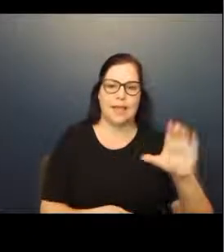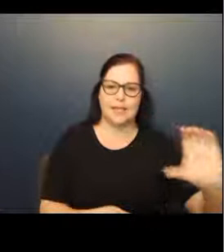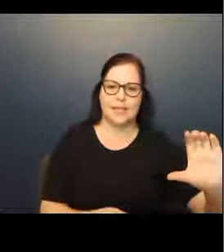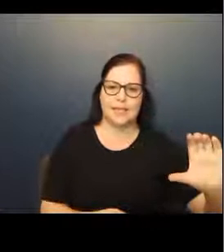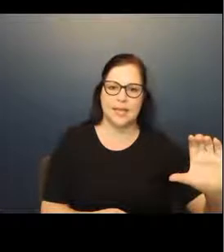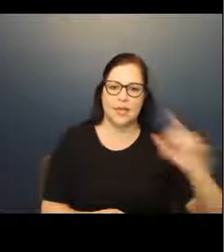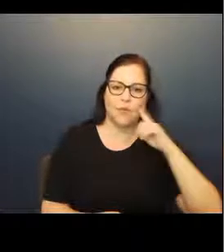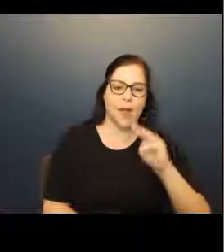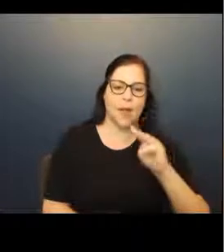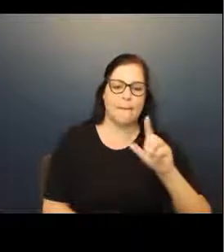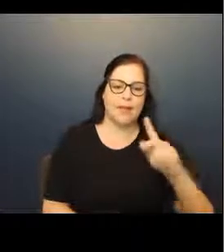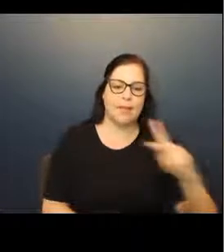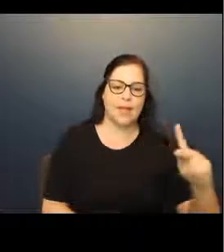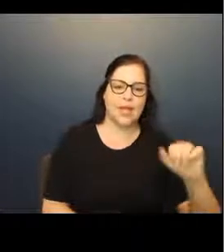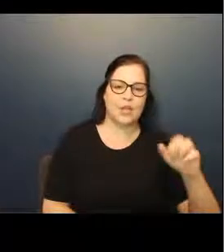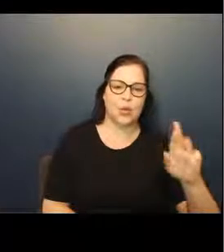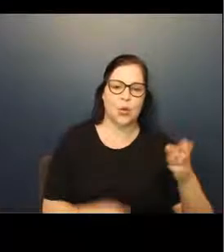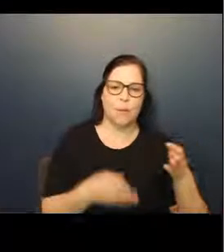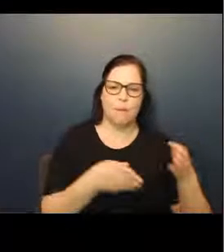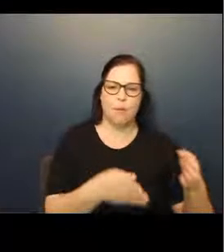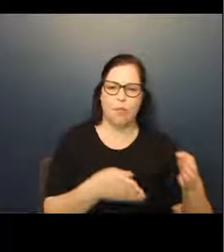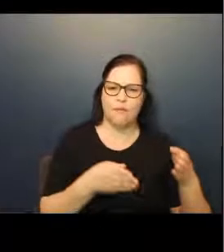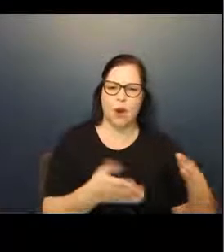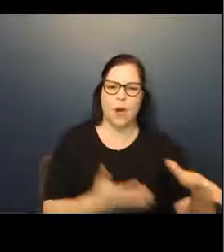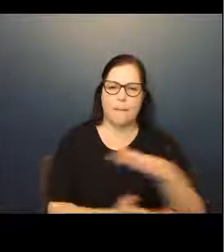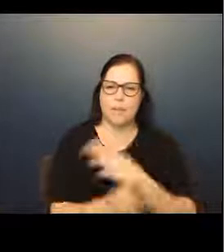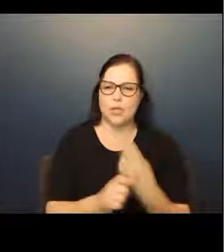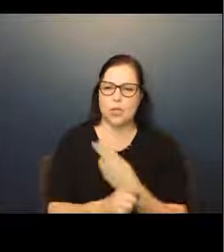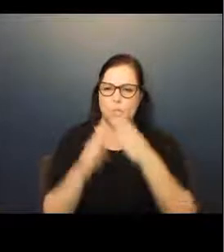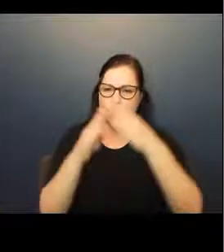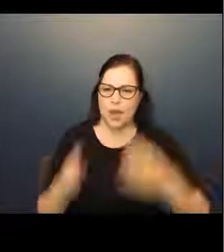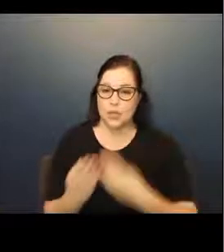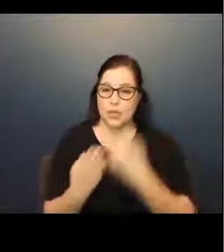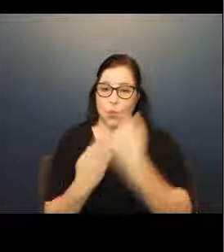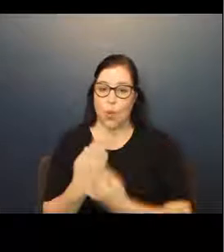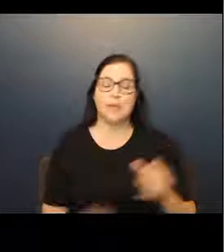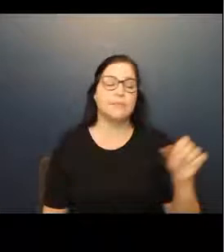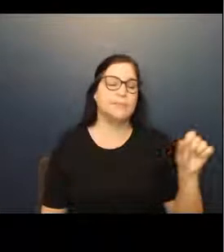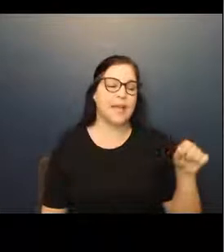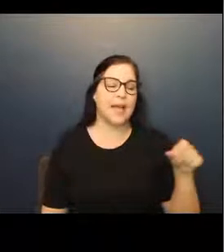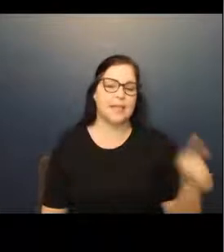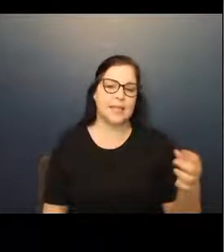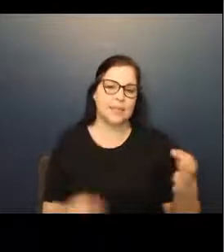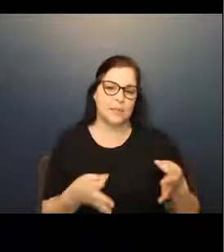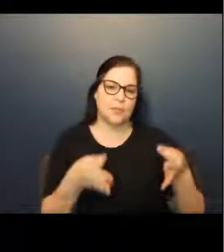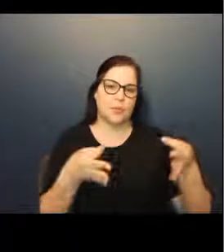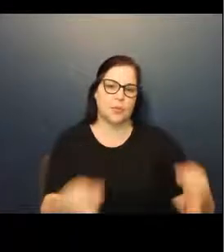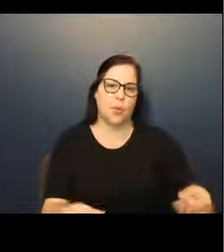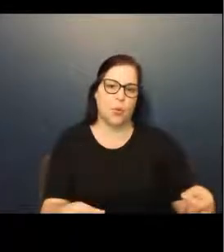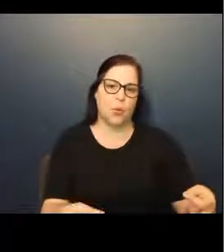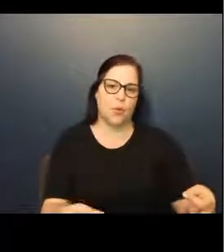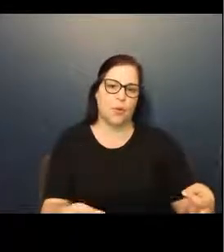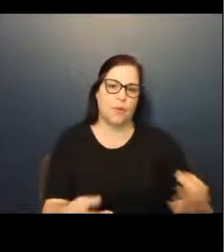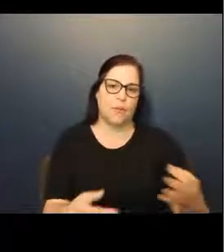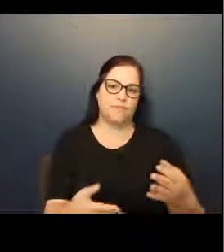MLK Junior Boulevard corridor mixed use housing project. Yes. Um, this item has been postponed, uh, from the